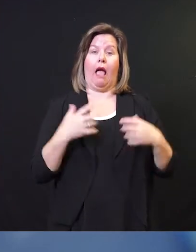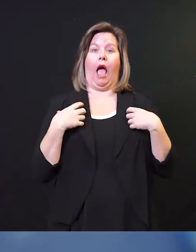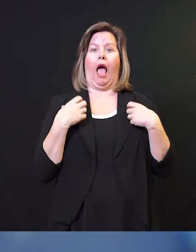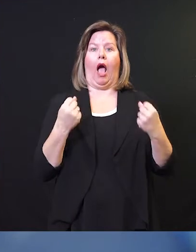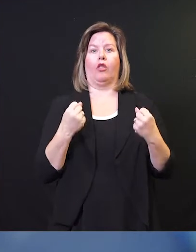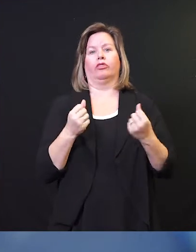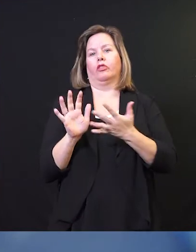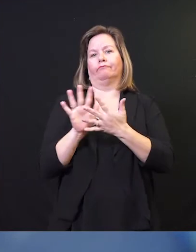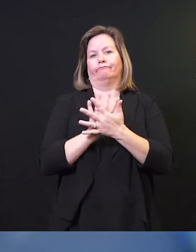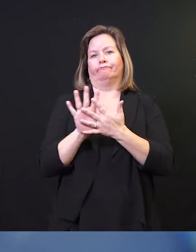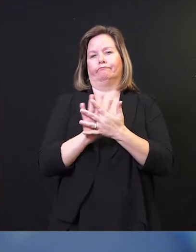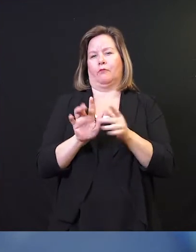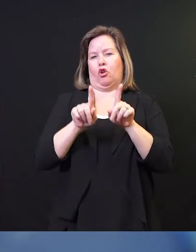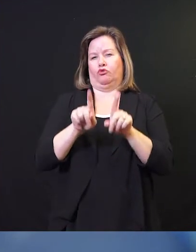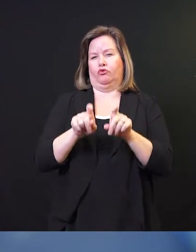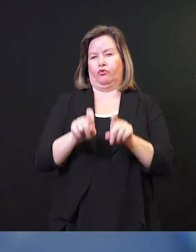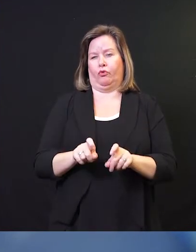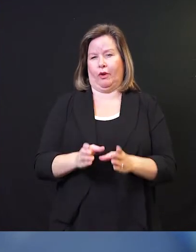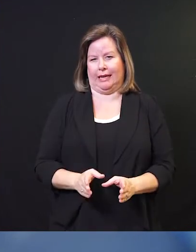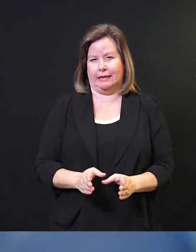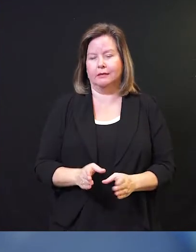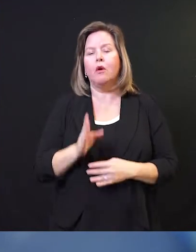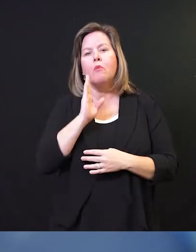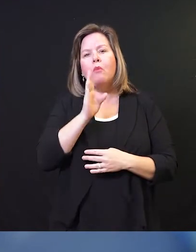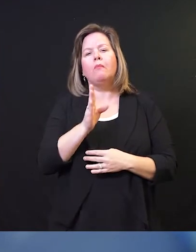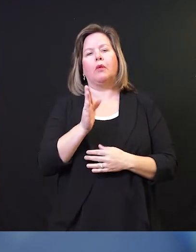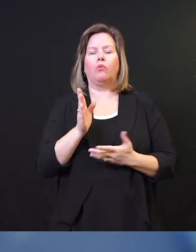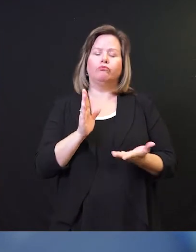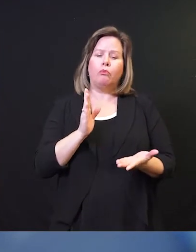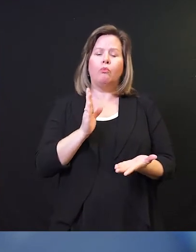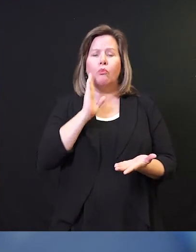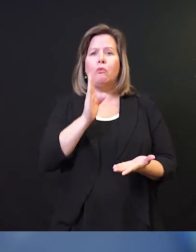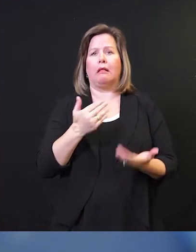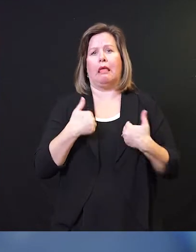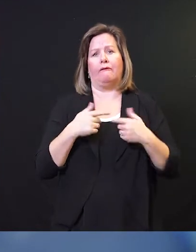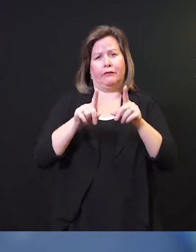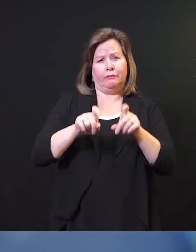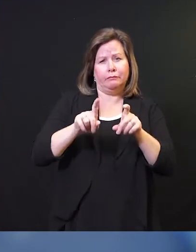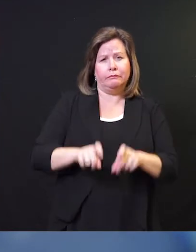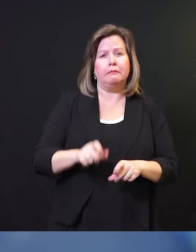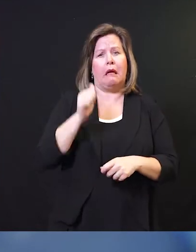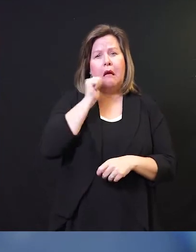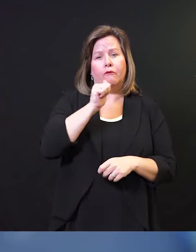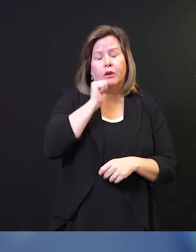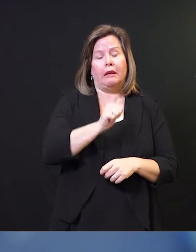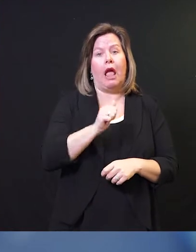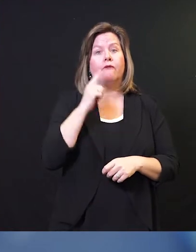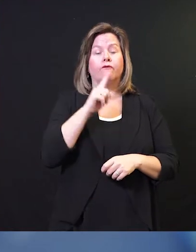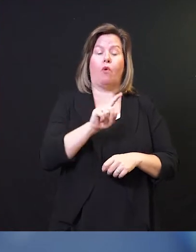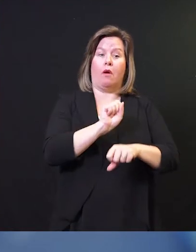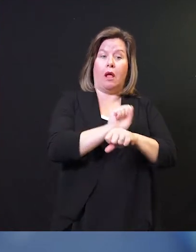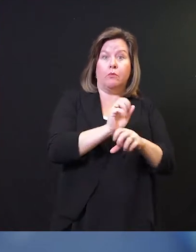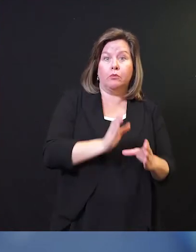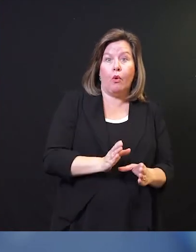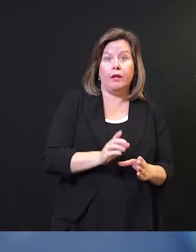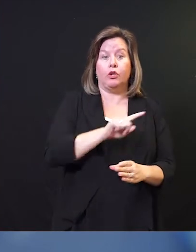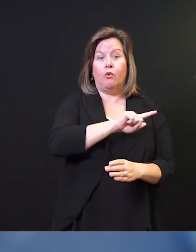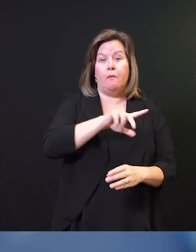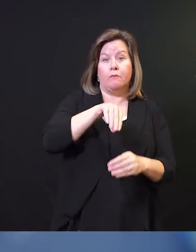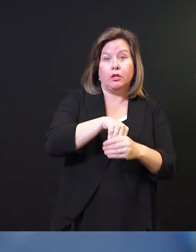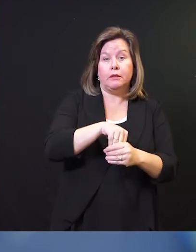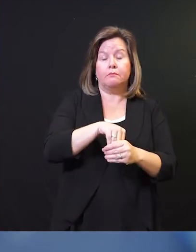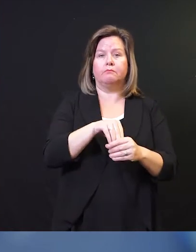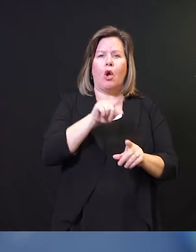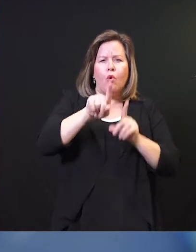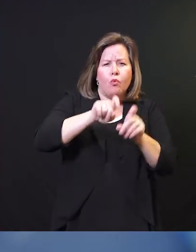work is probably going to be presented with employee health screenings every day. I'm encouraging you to participate honestly in